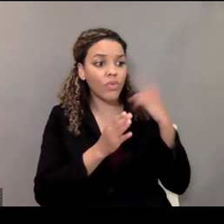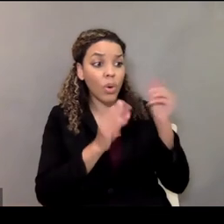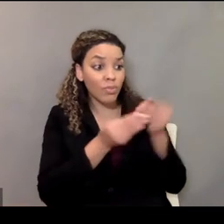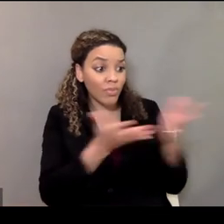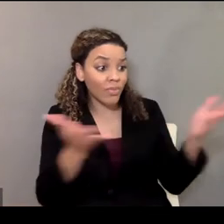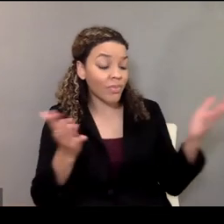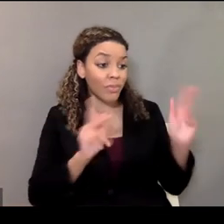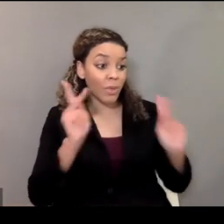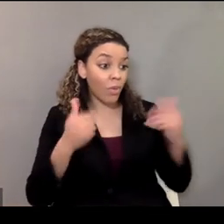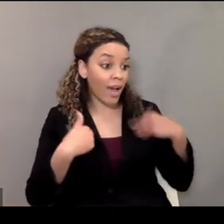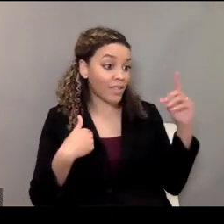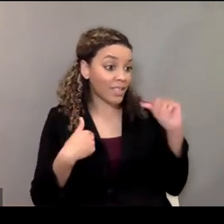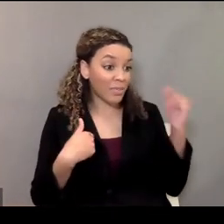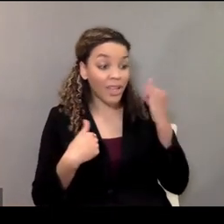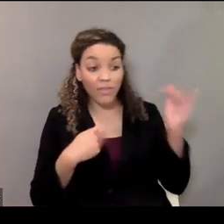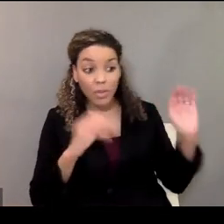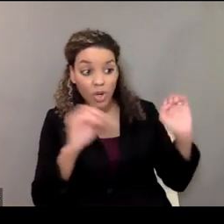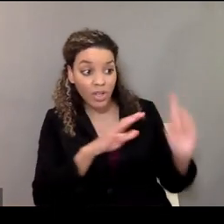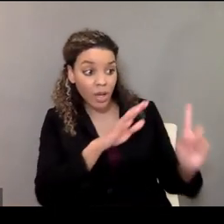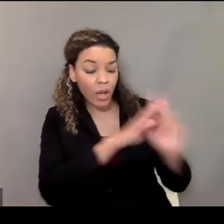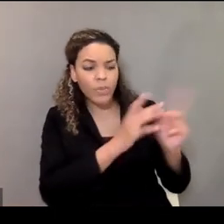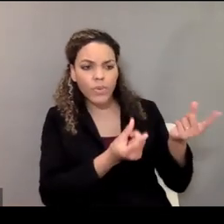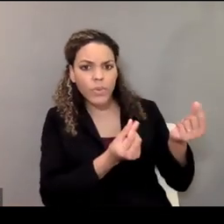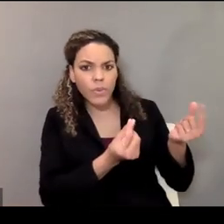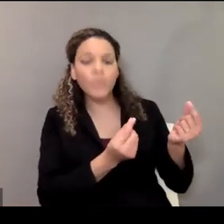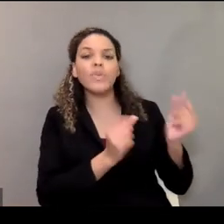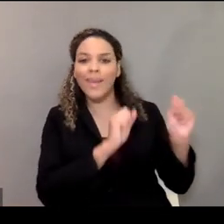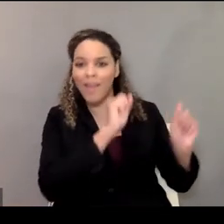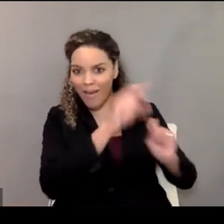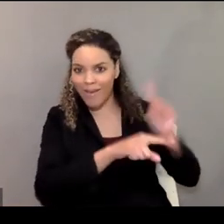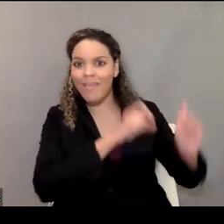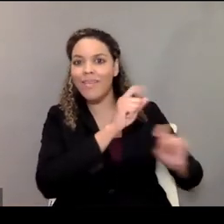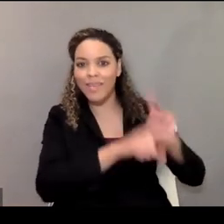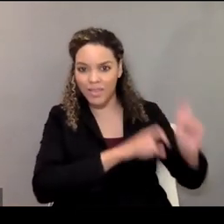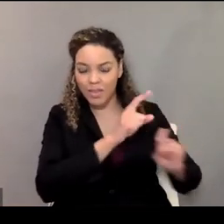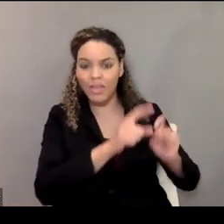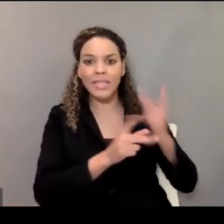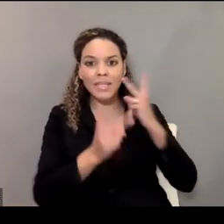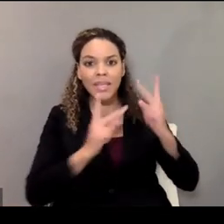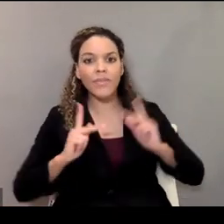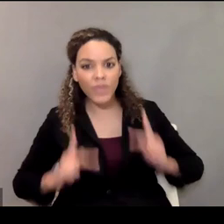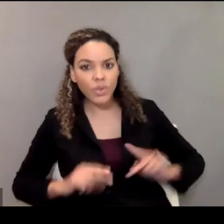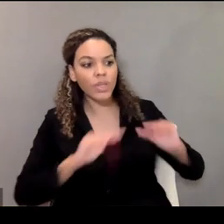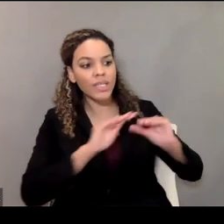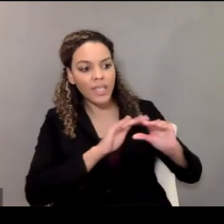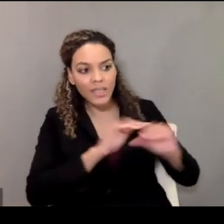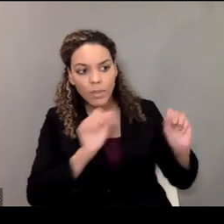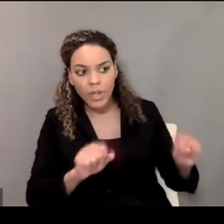disabled during the time of an emergency, and also of course in terms of their physical accessibility.